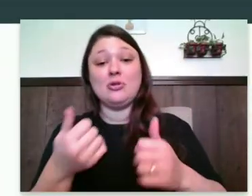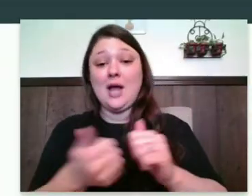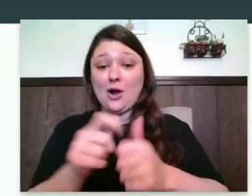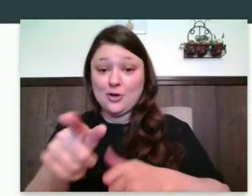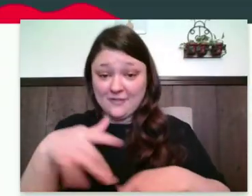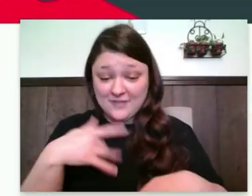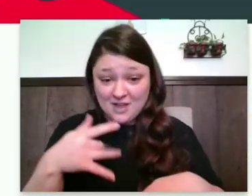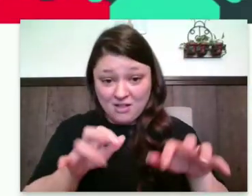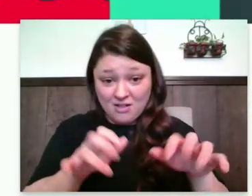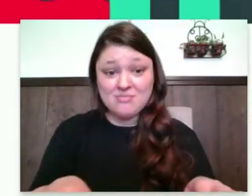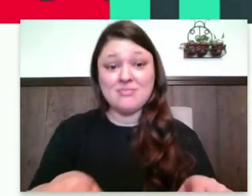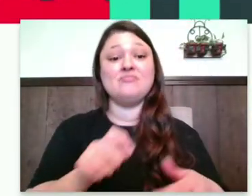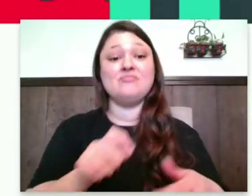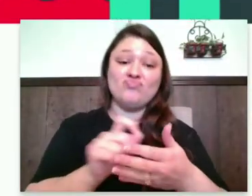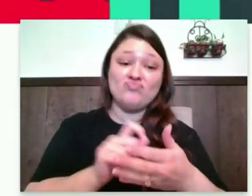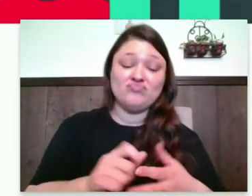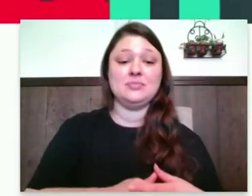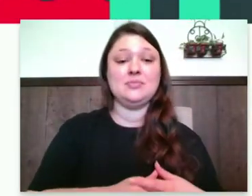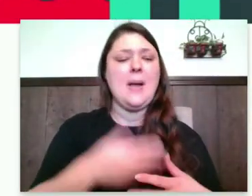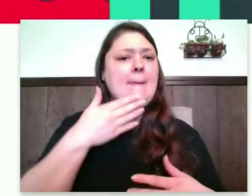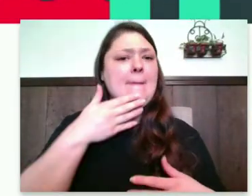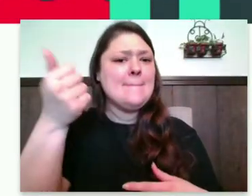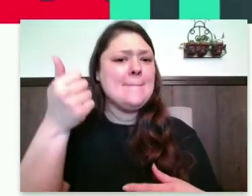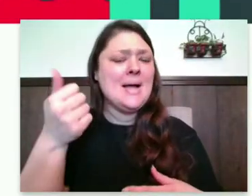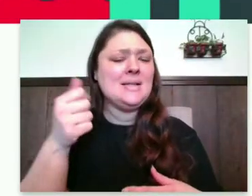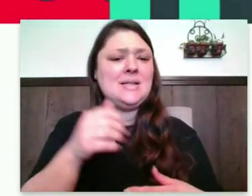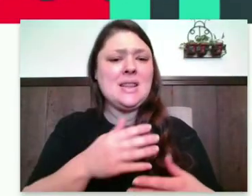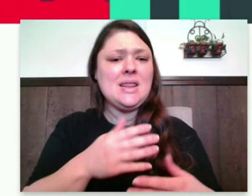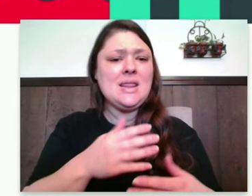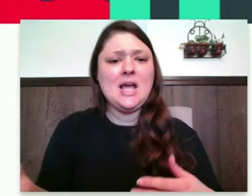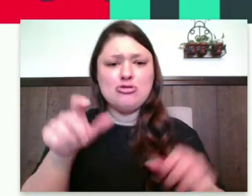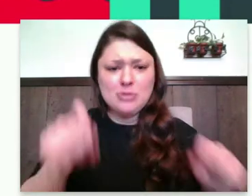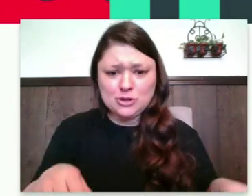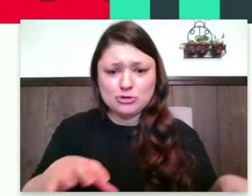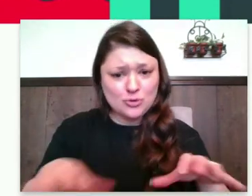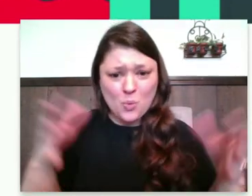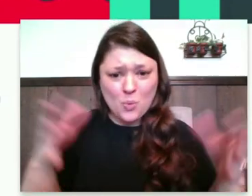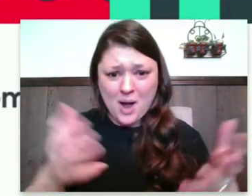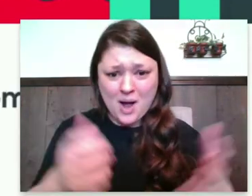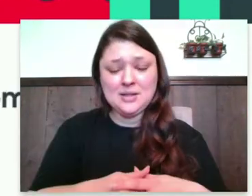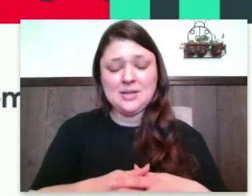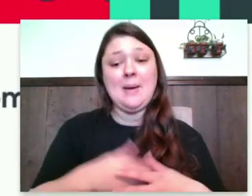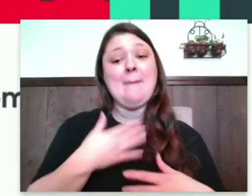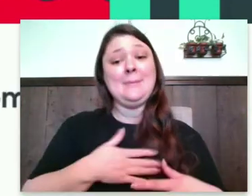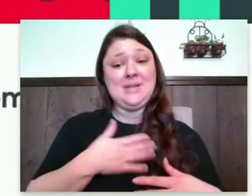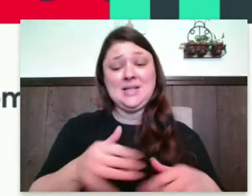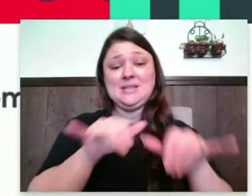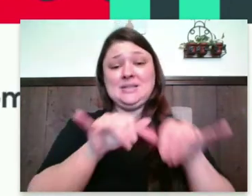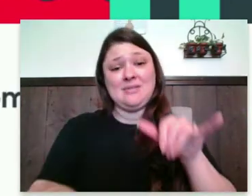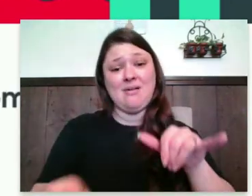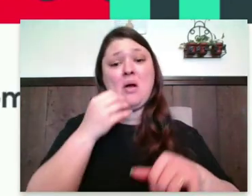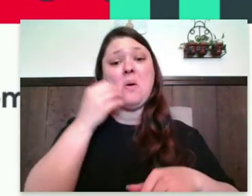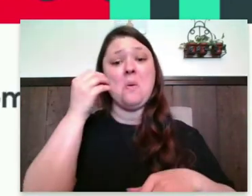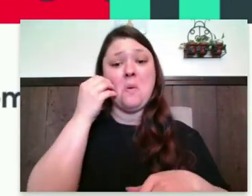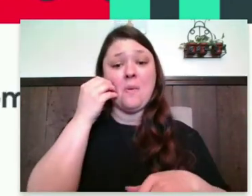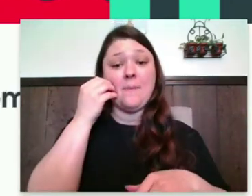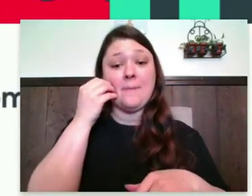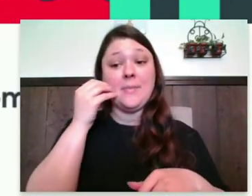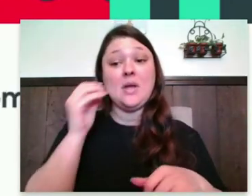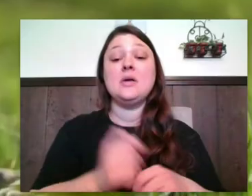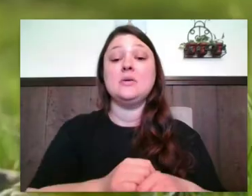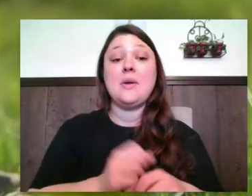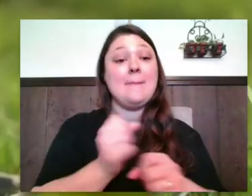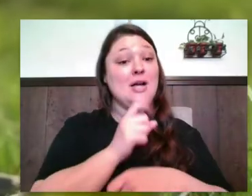Remember, the best thing you can do is to please stay home. But be sure to